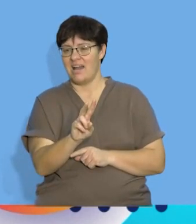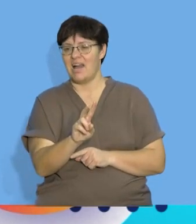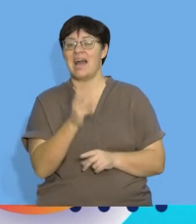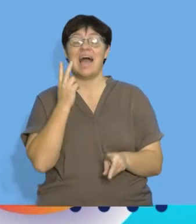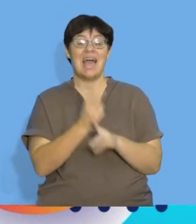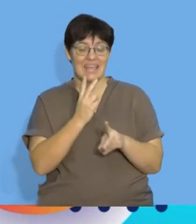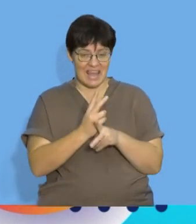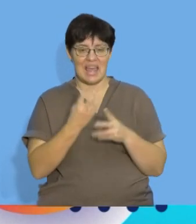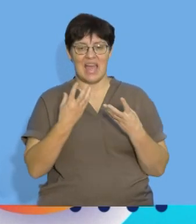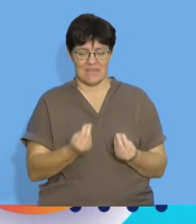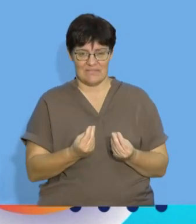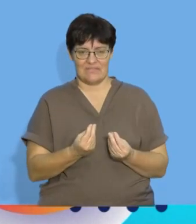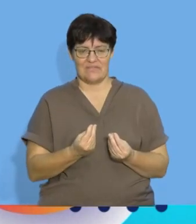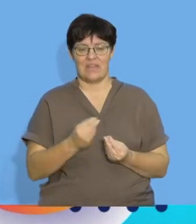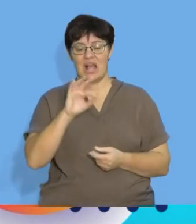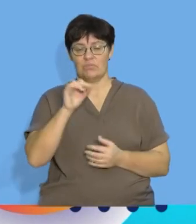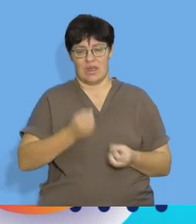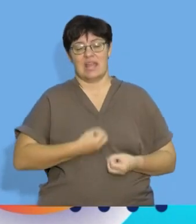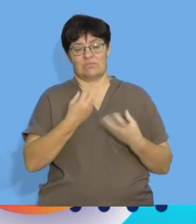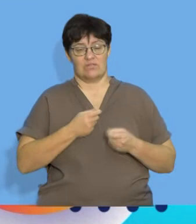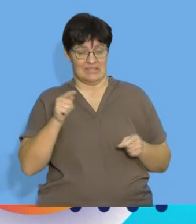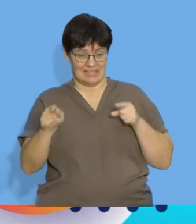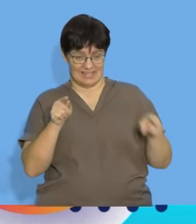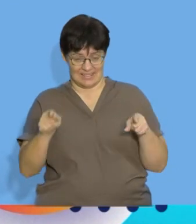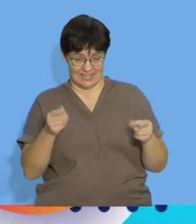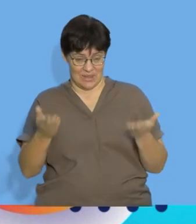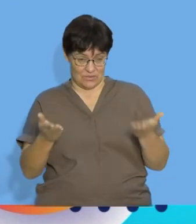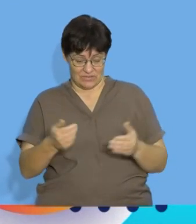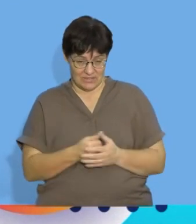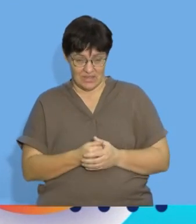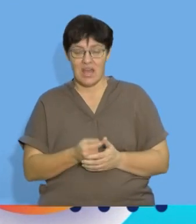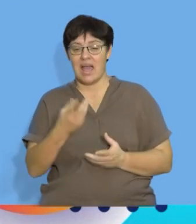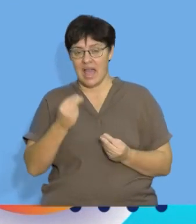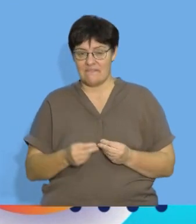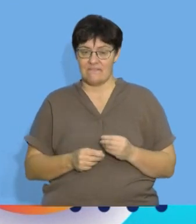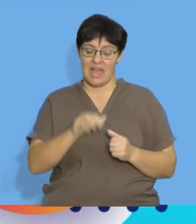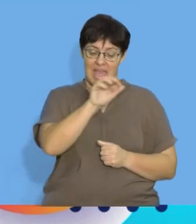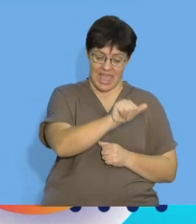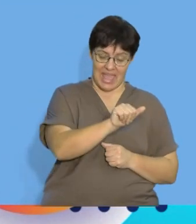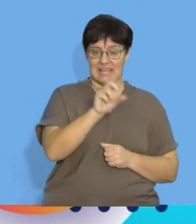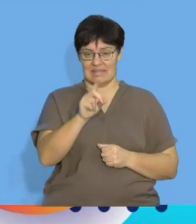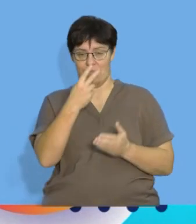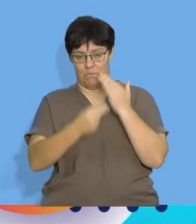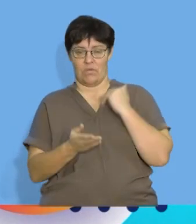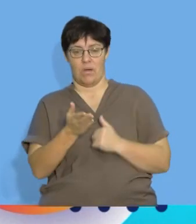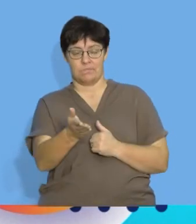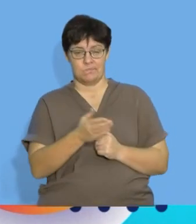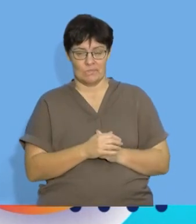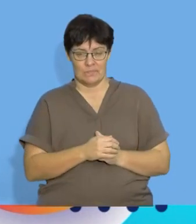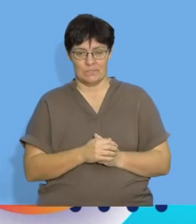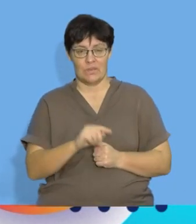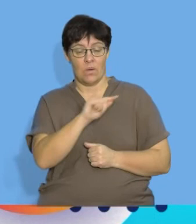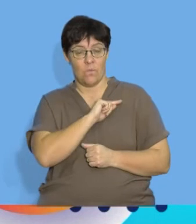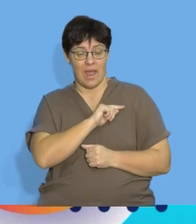have algebraic expressions or algebraic equations that have a and d because I have a